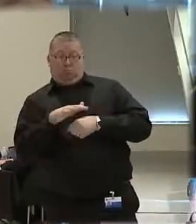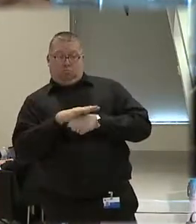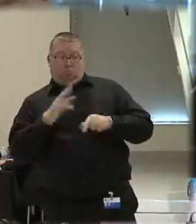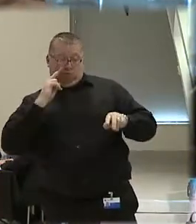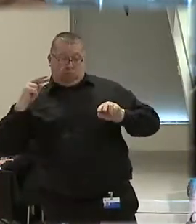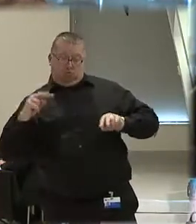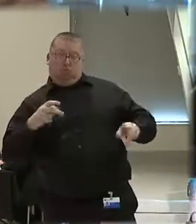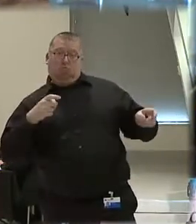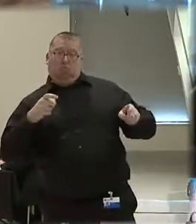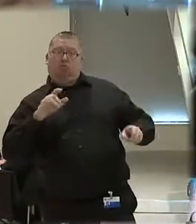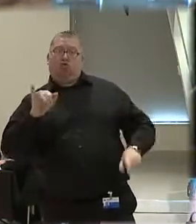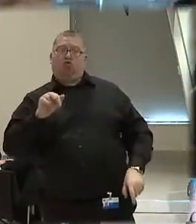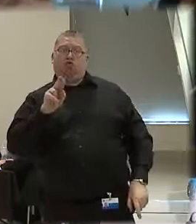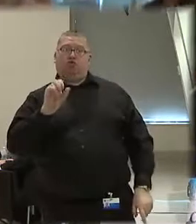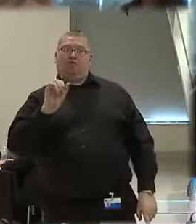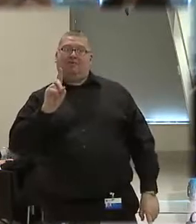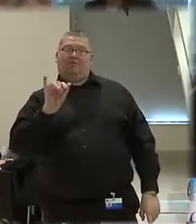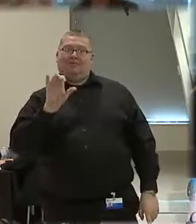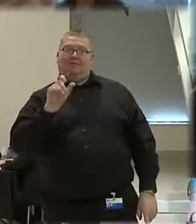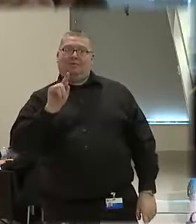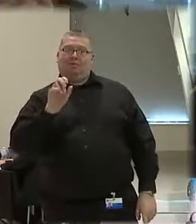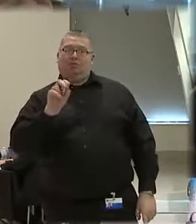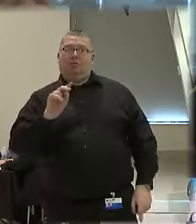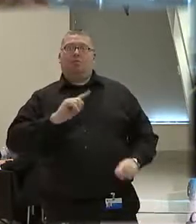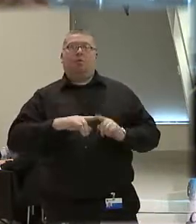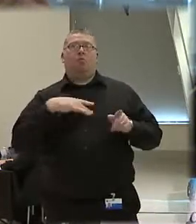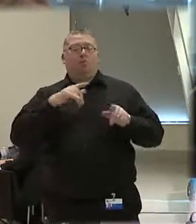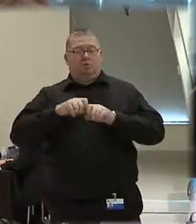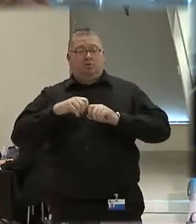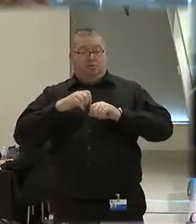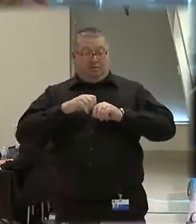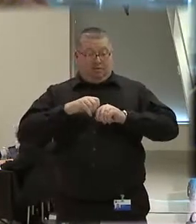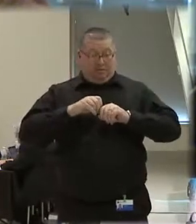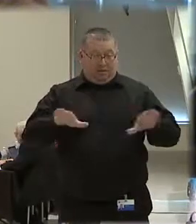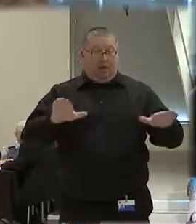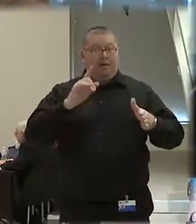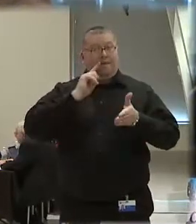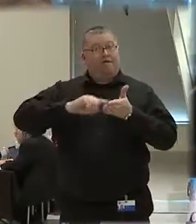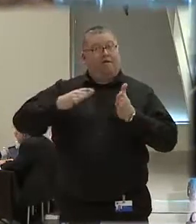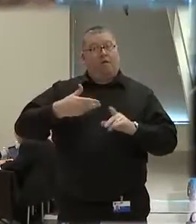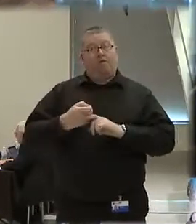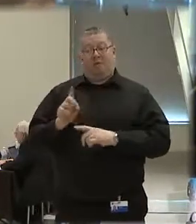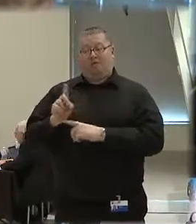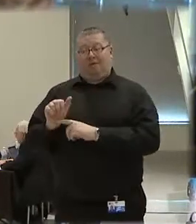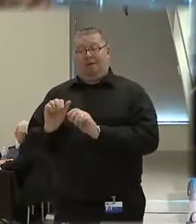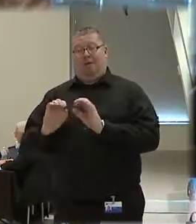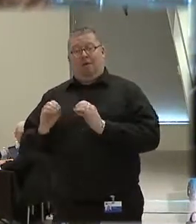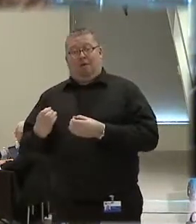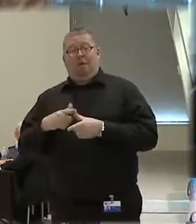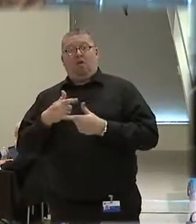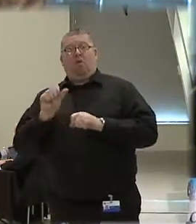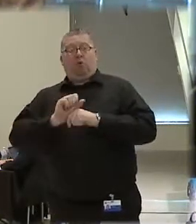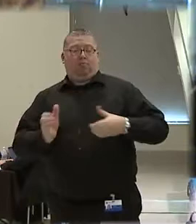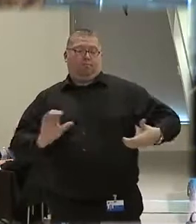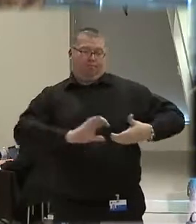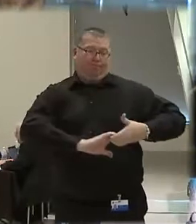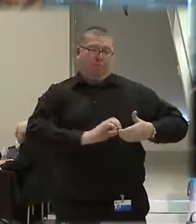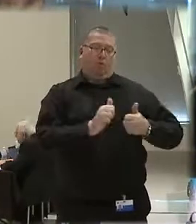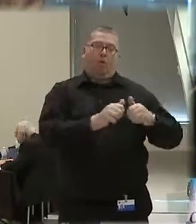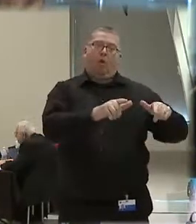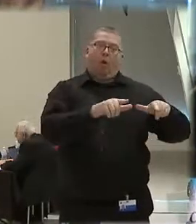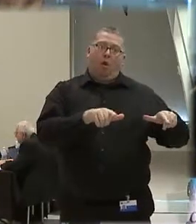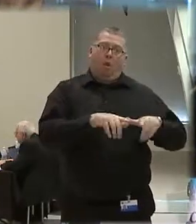When an incident happens, we send out investigators from the district attorney's office, and they're supposed to work jointly with the local